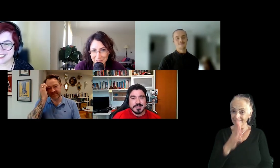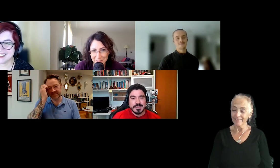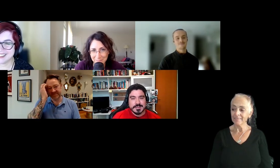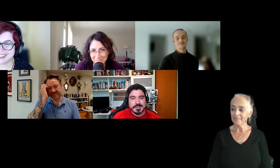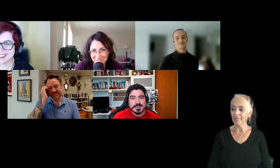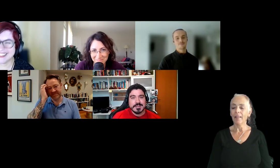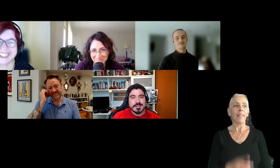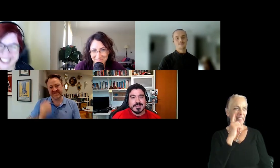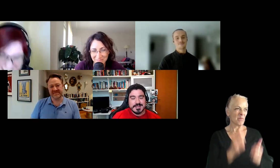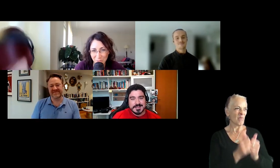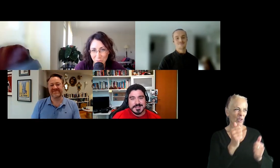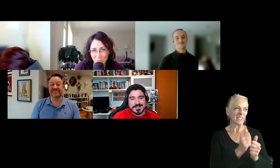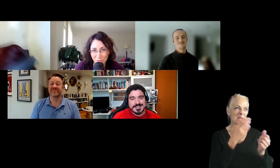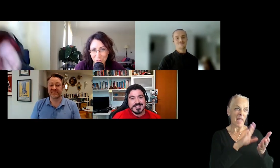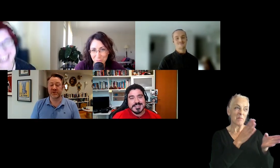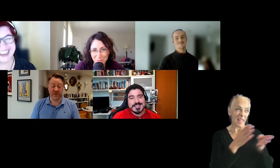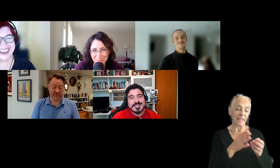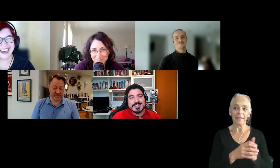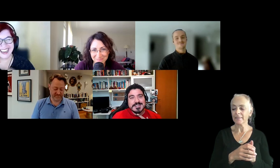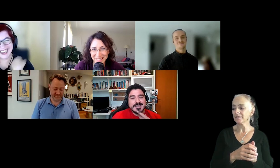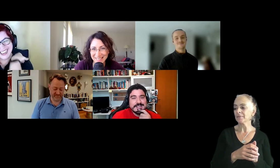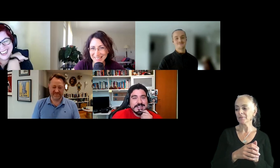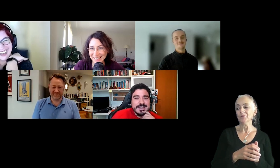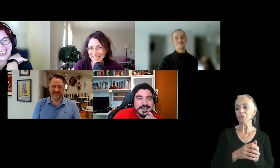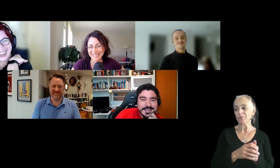bad planning over school. Sure.